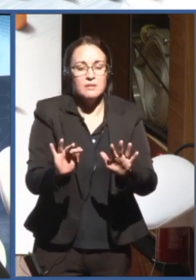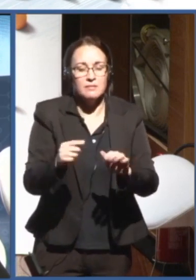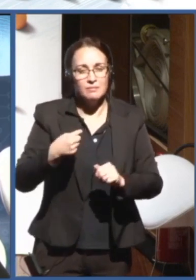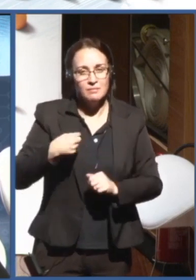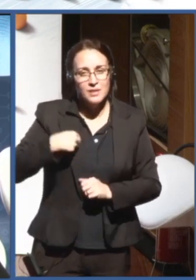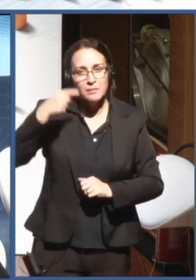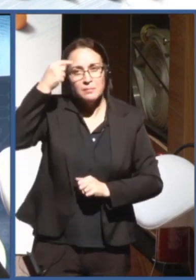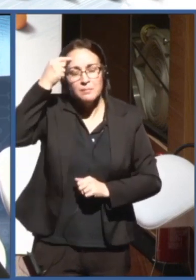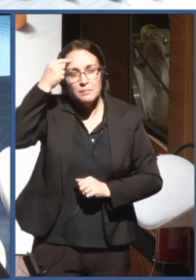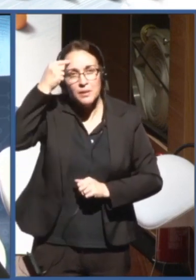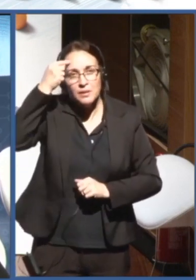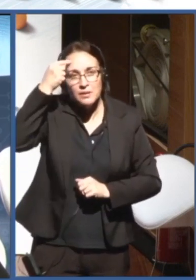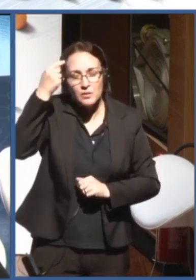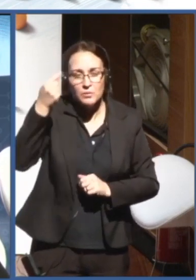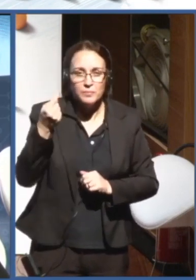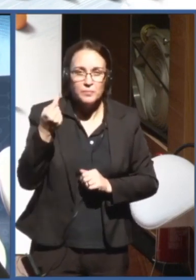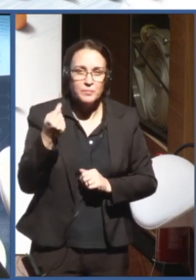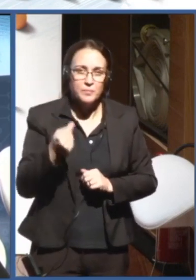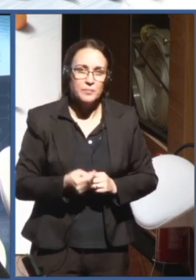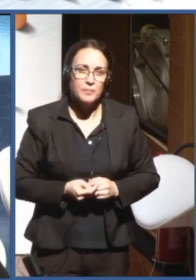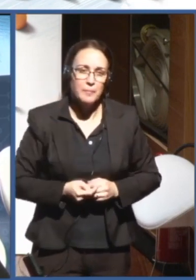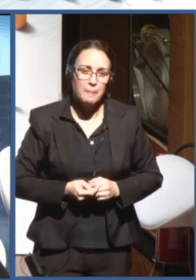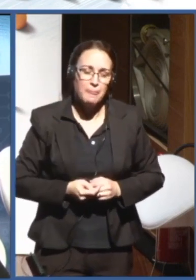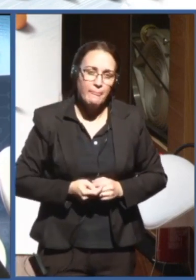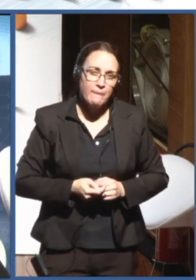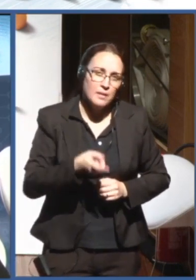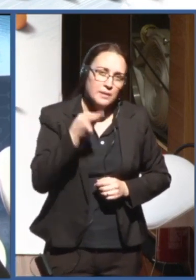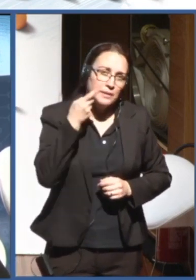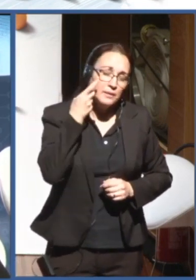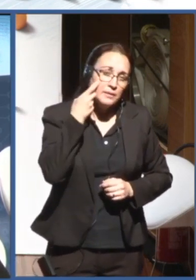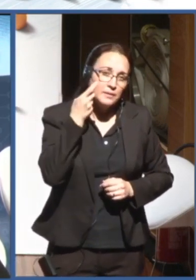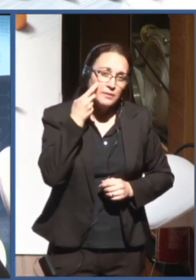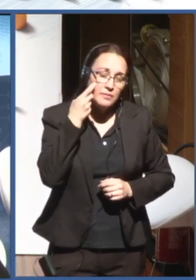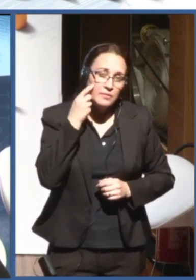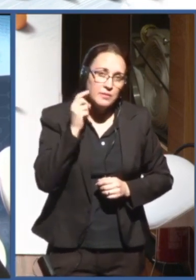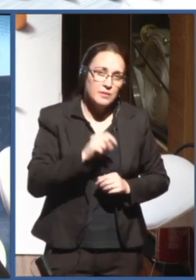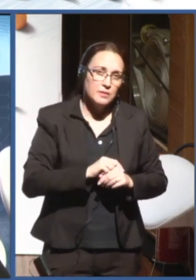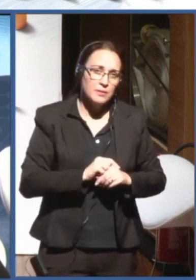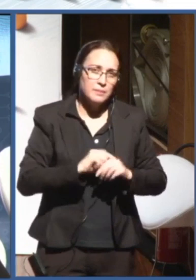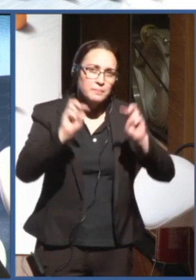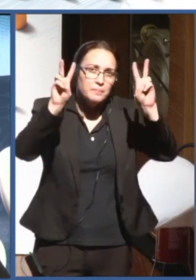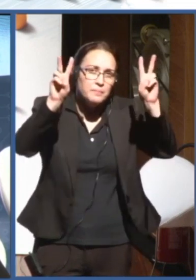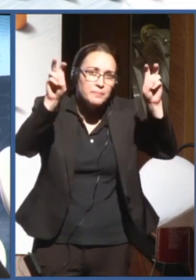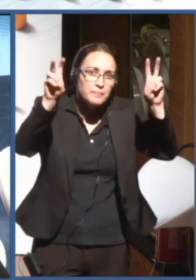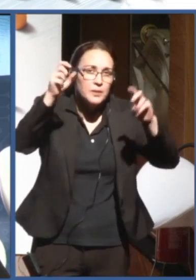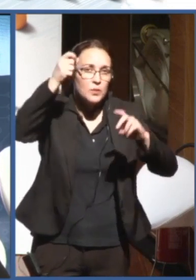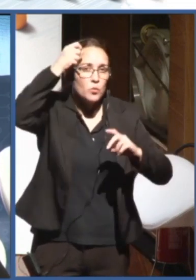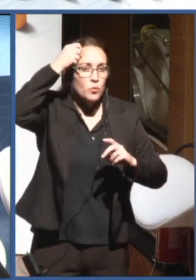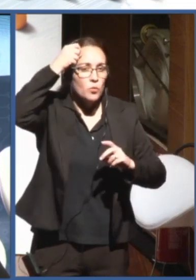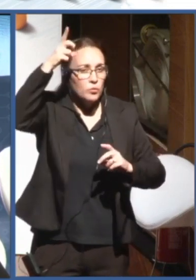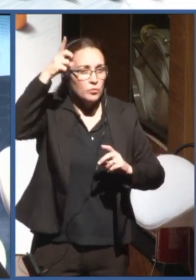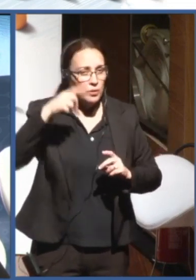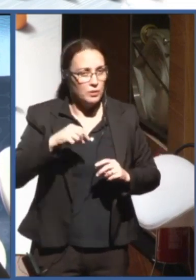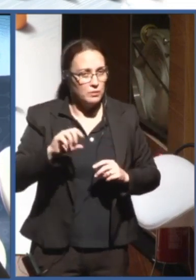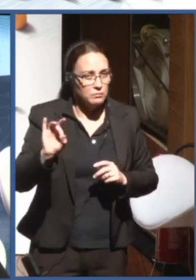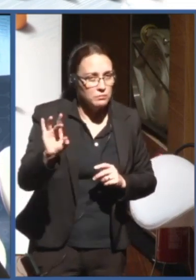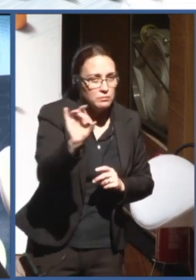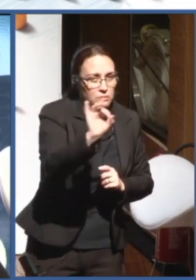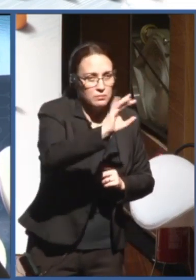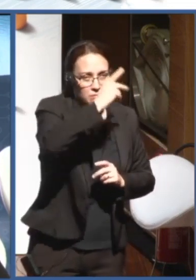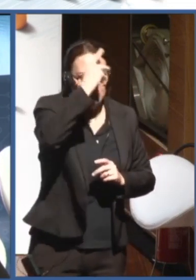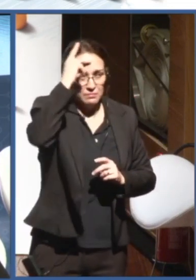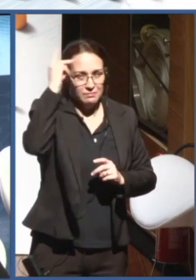is to cross this regional cultural perspective to really be able to engage different regional bodies, whether it's at a national,